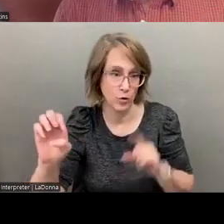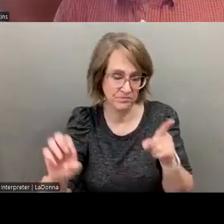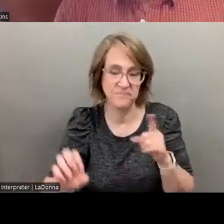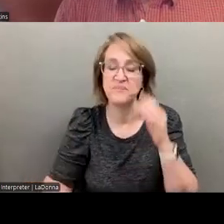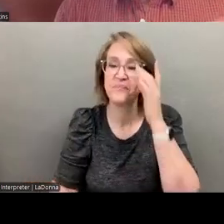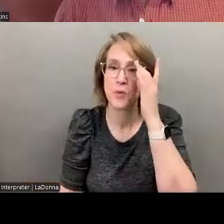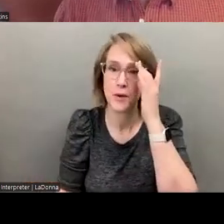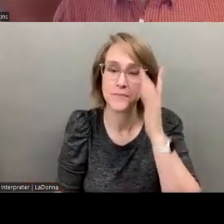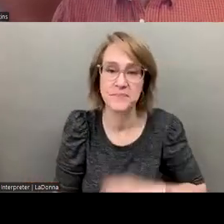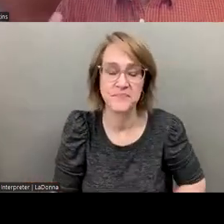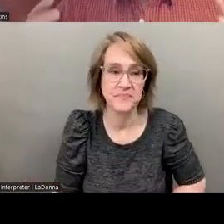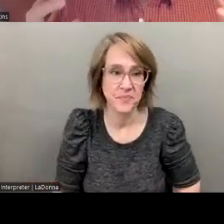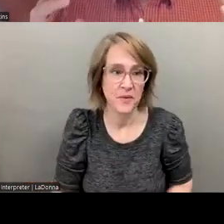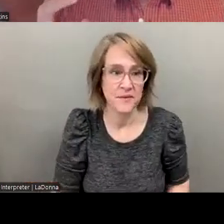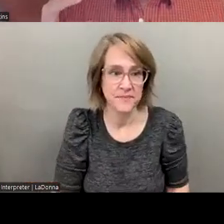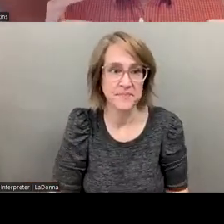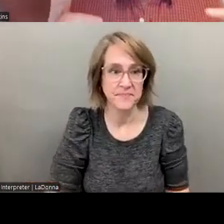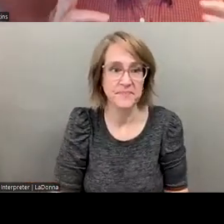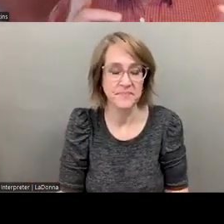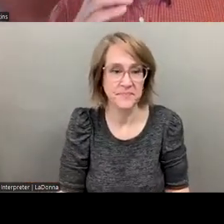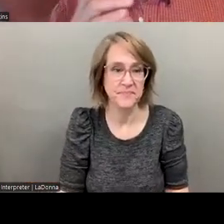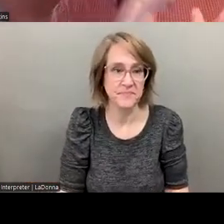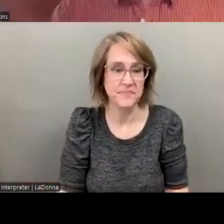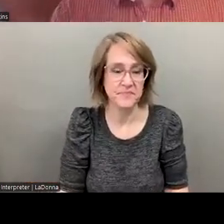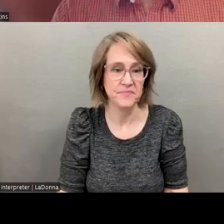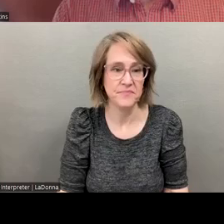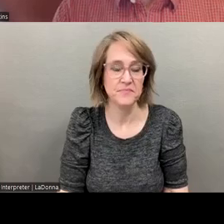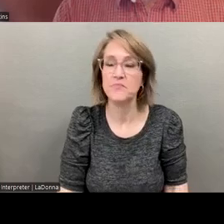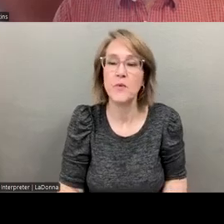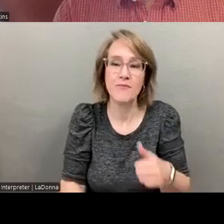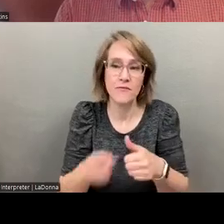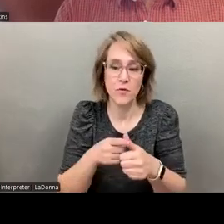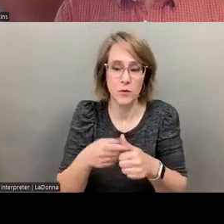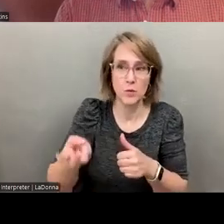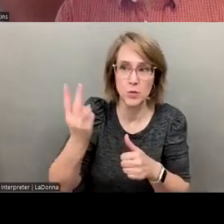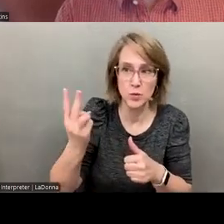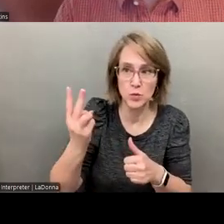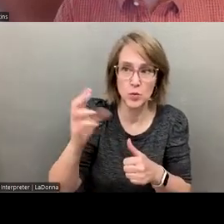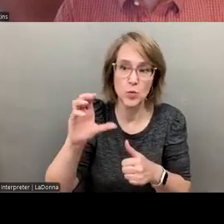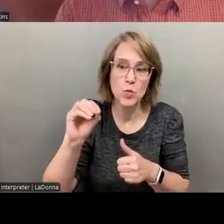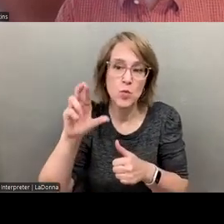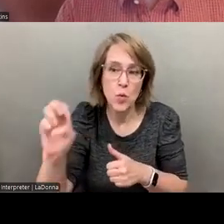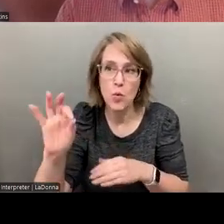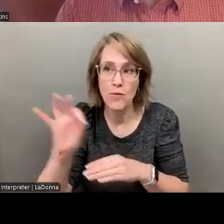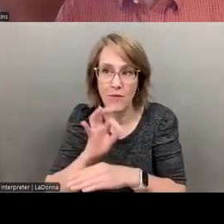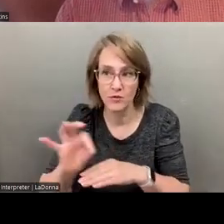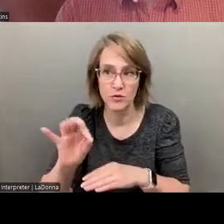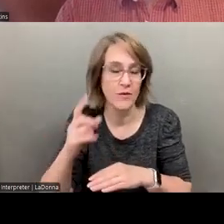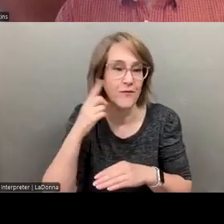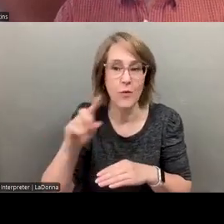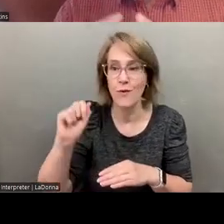And to, to think about this, uh, I want to highlight two kind of core functions of AI